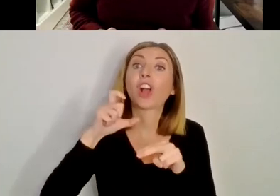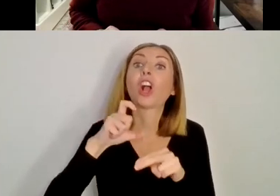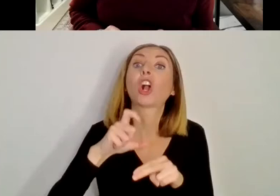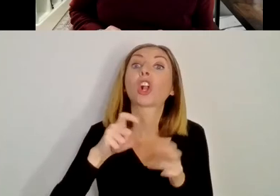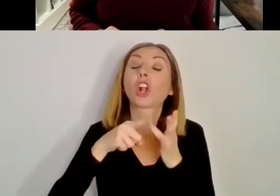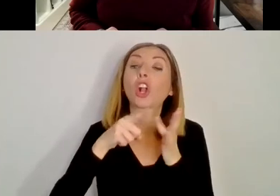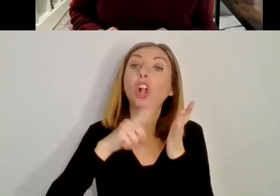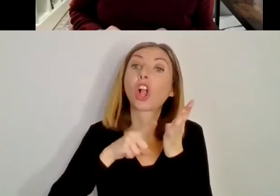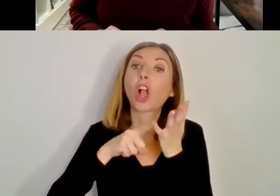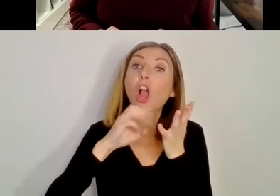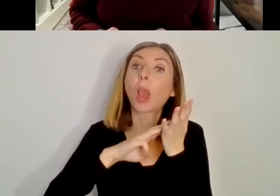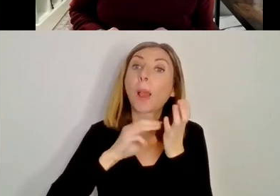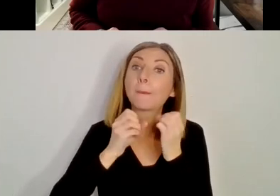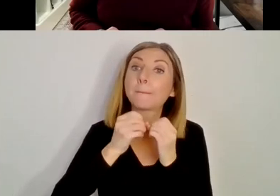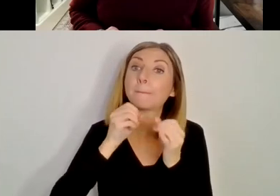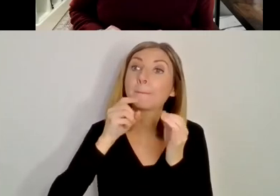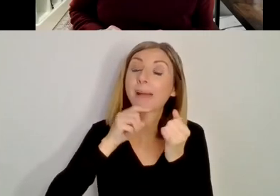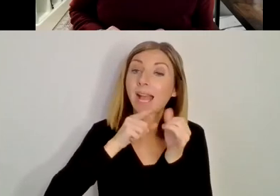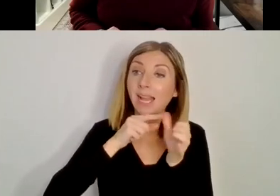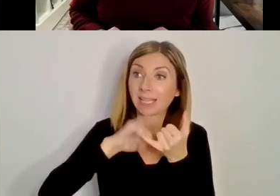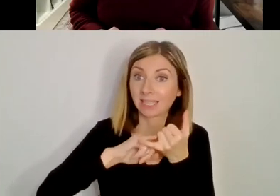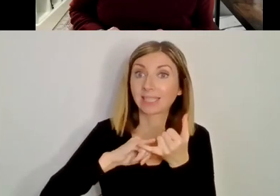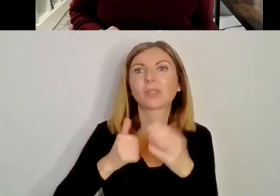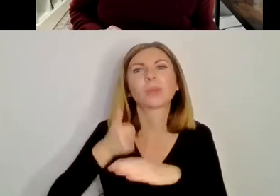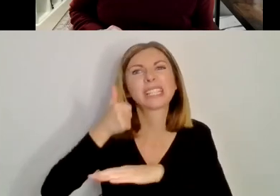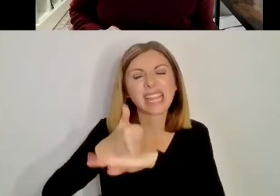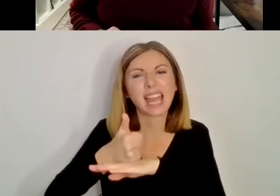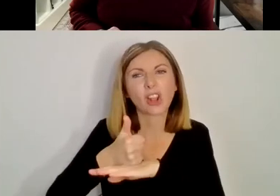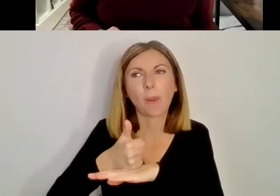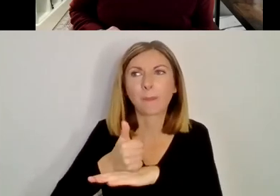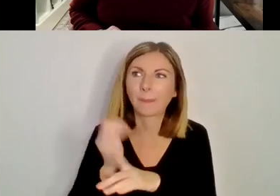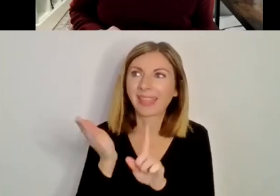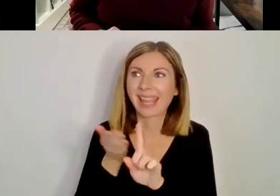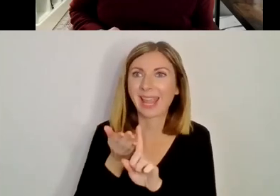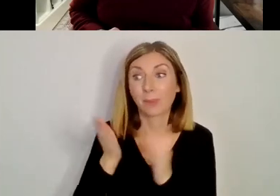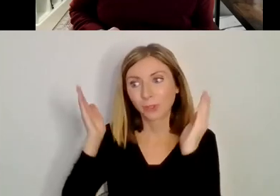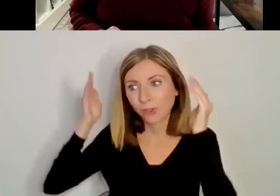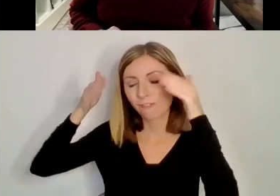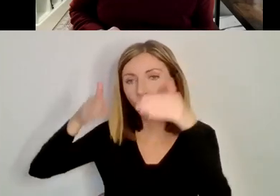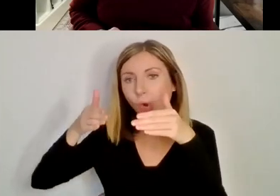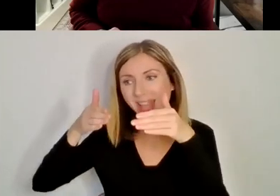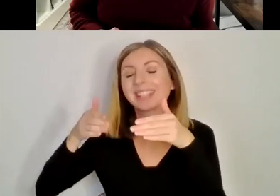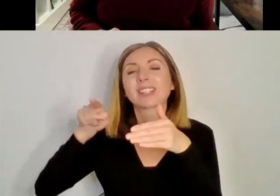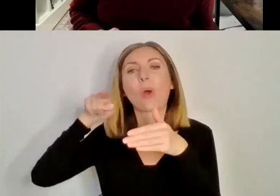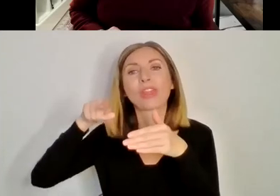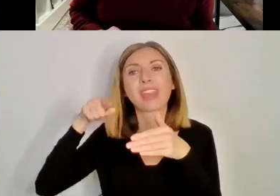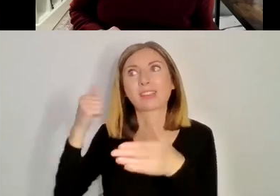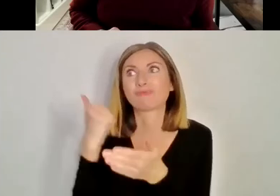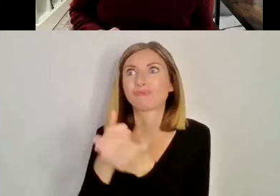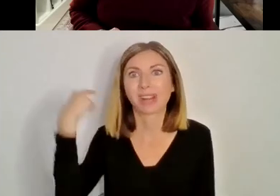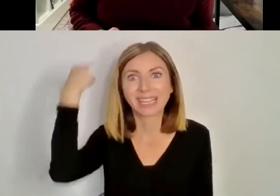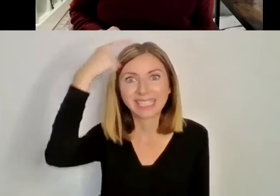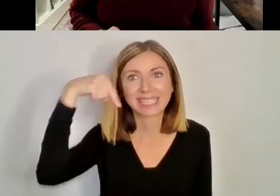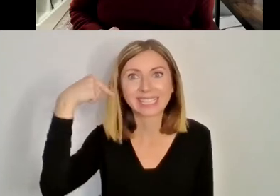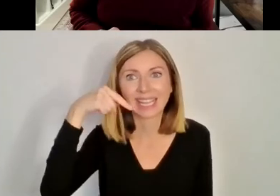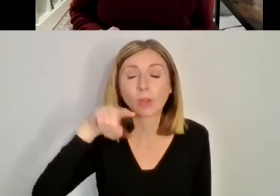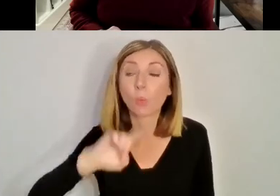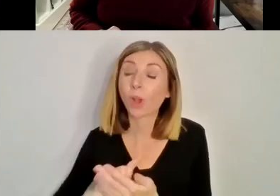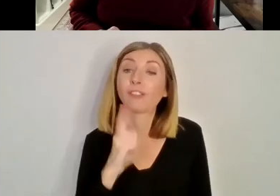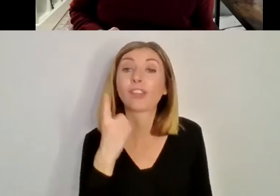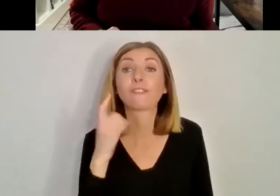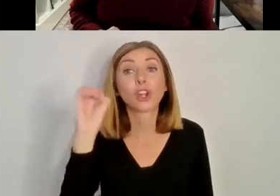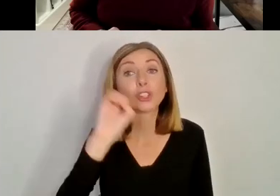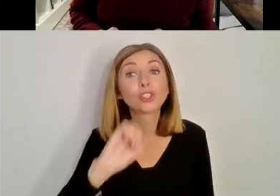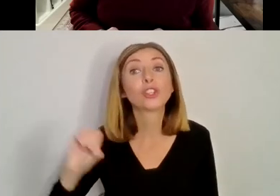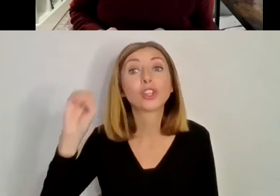to try and bring that attention to that great saint. And, um, because he was one of the first Europeans, it's been noted as that.